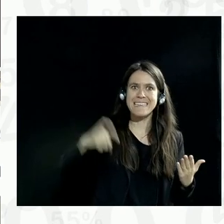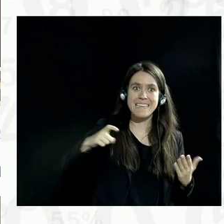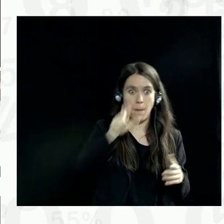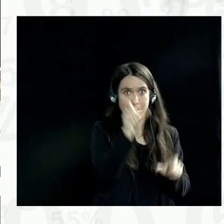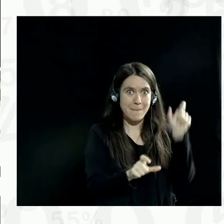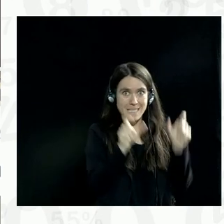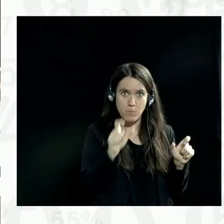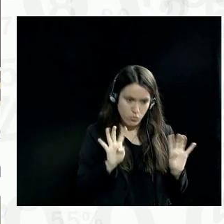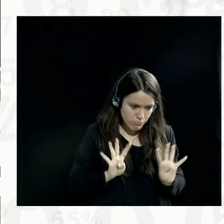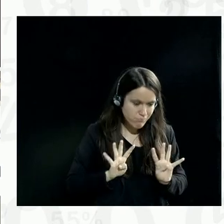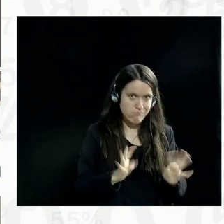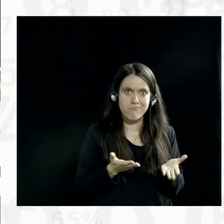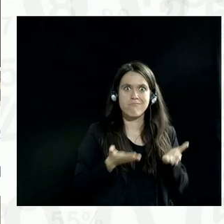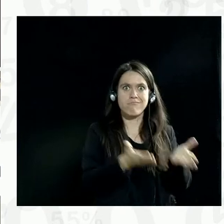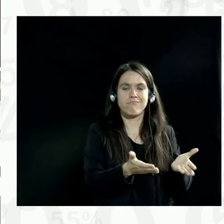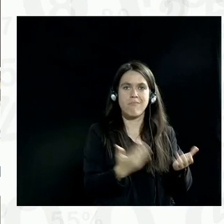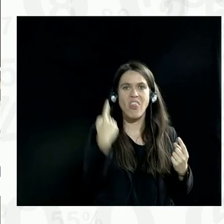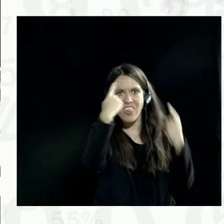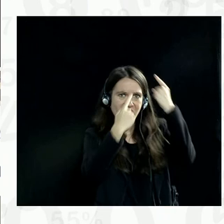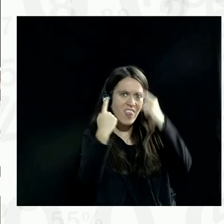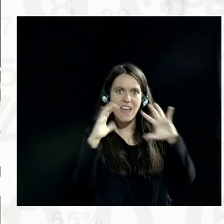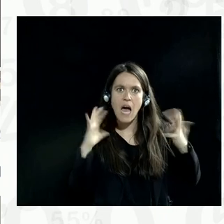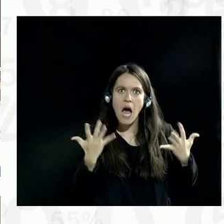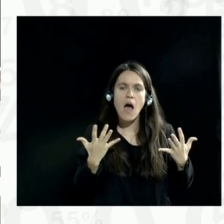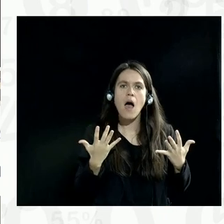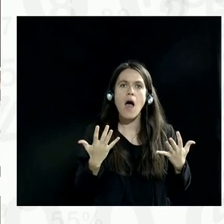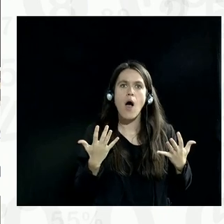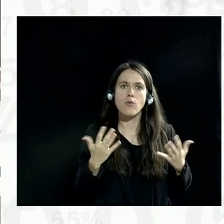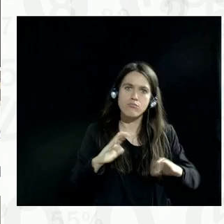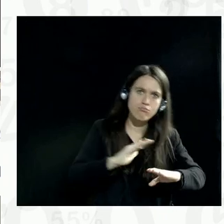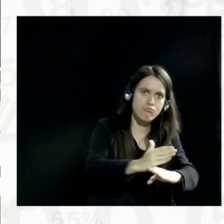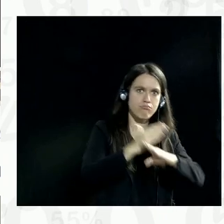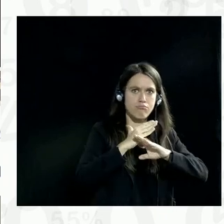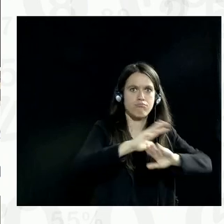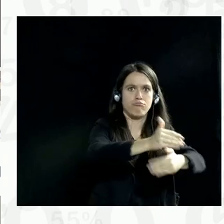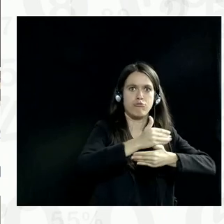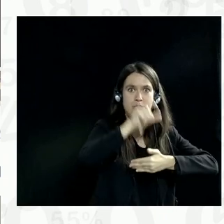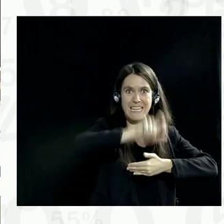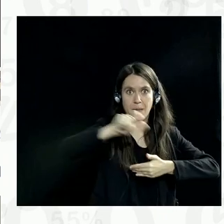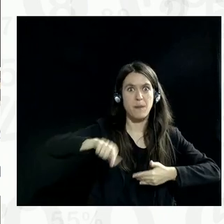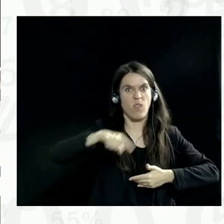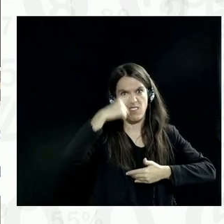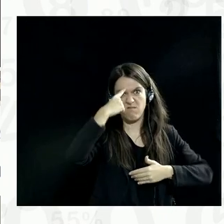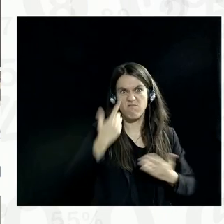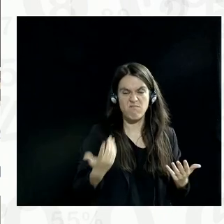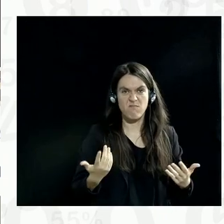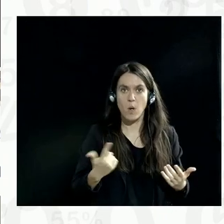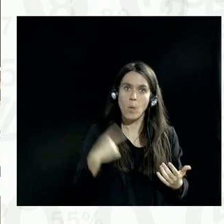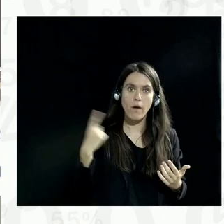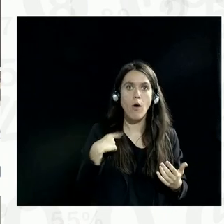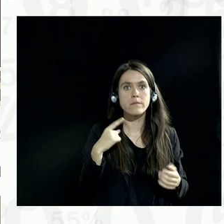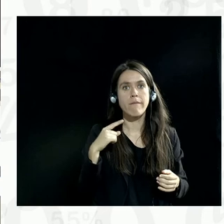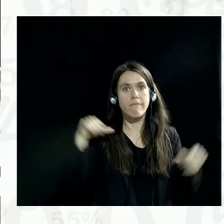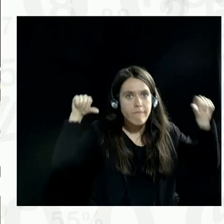people forward. We need to think about how to protect people. And this is why we are always failing.